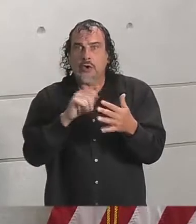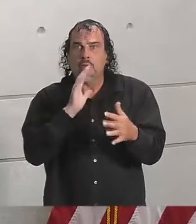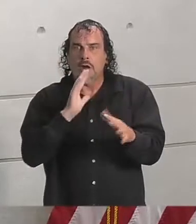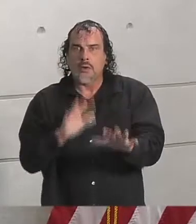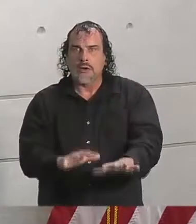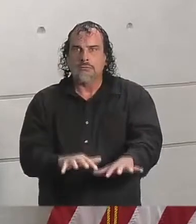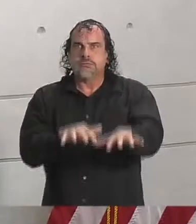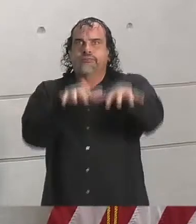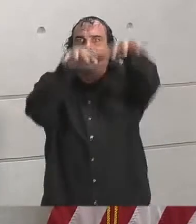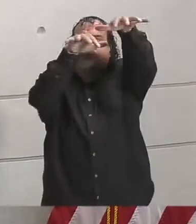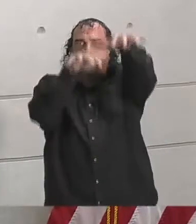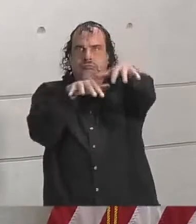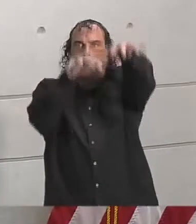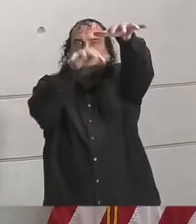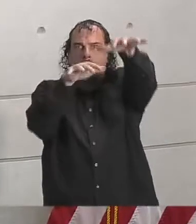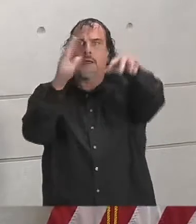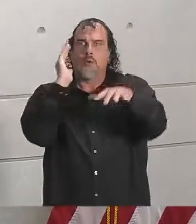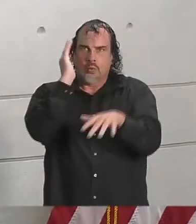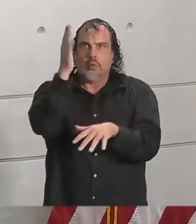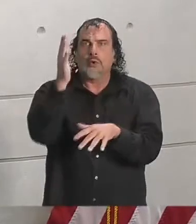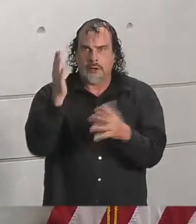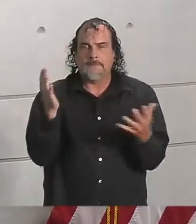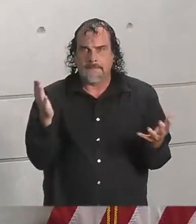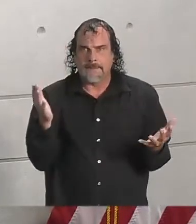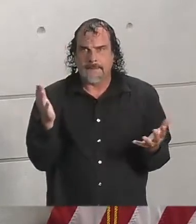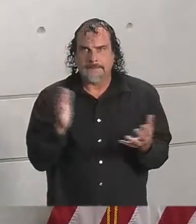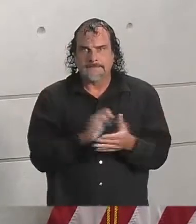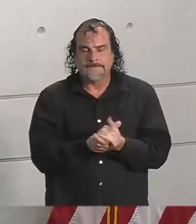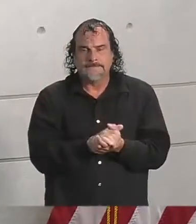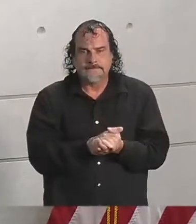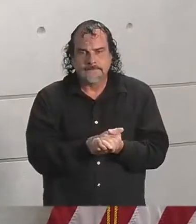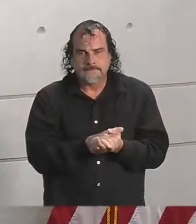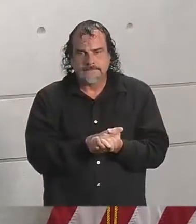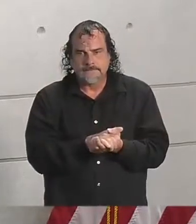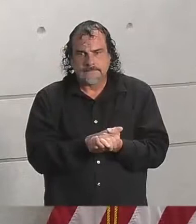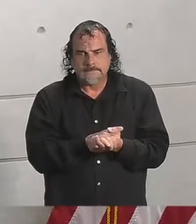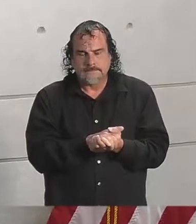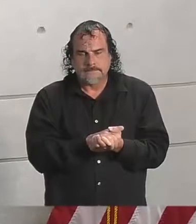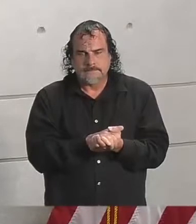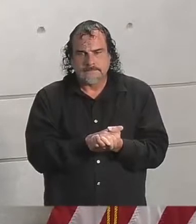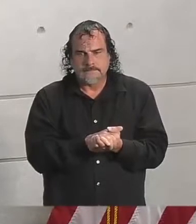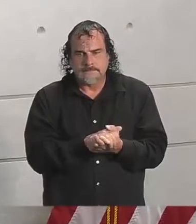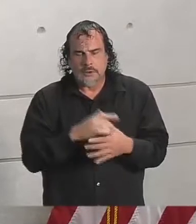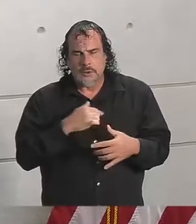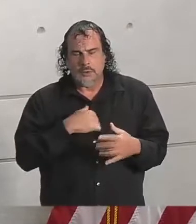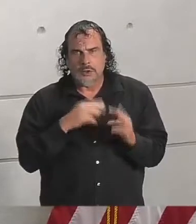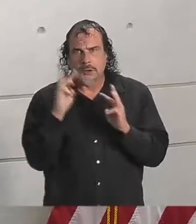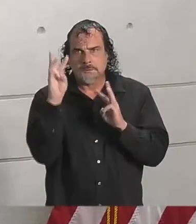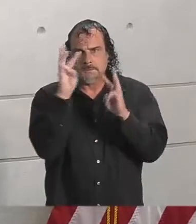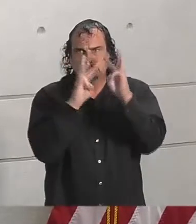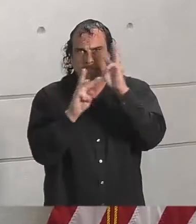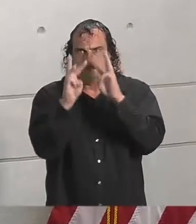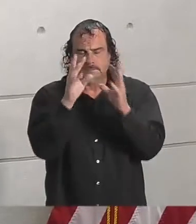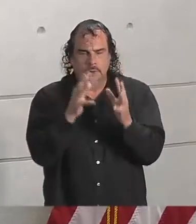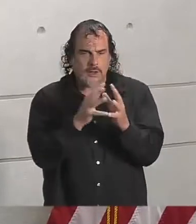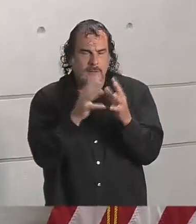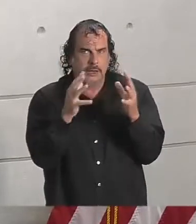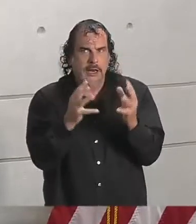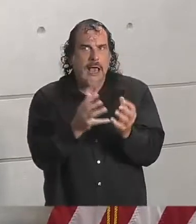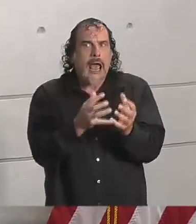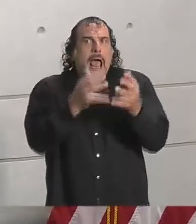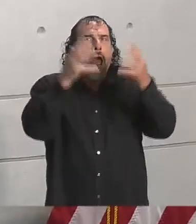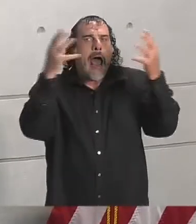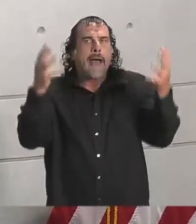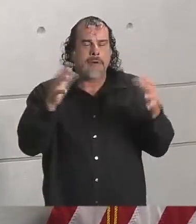situation. We are continuing to be very concerned about the amount of